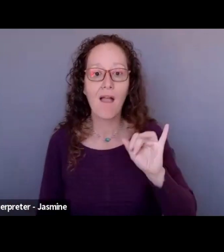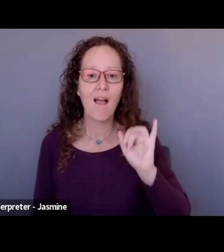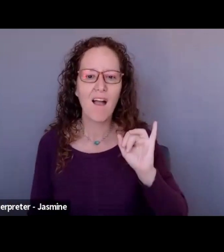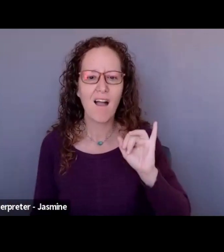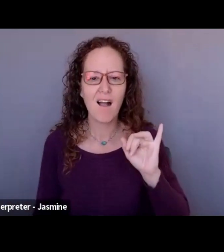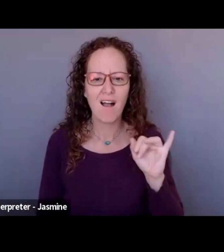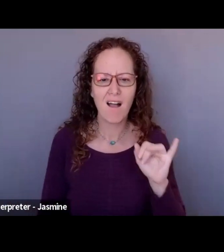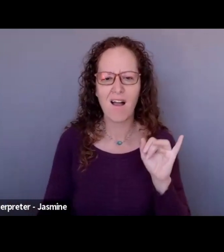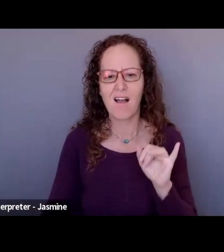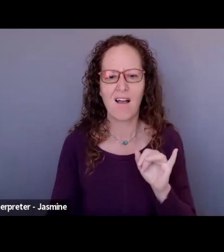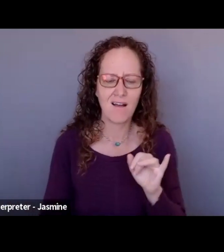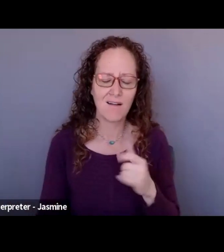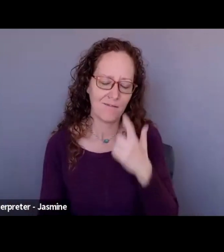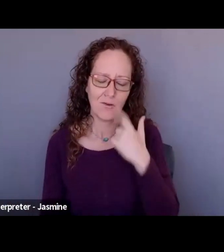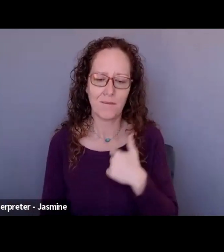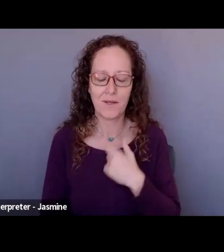moment for me.